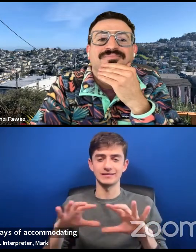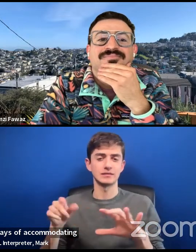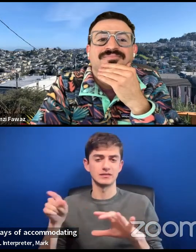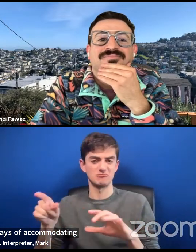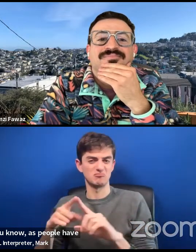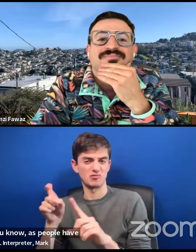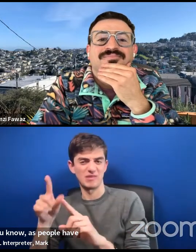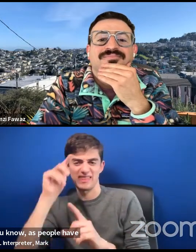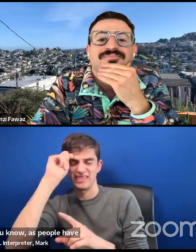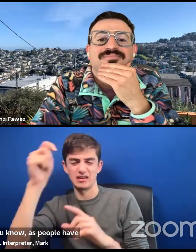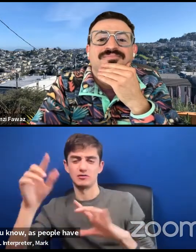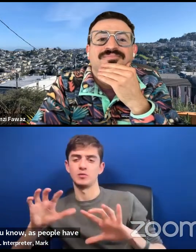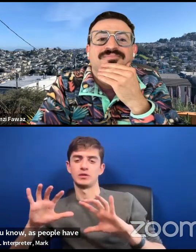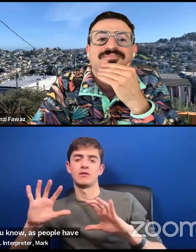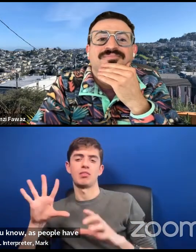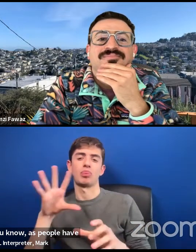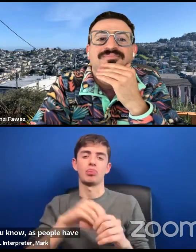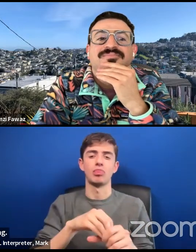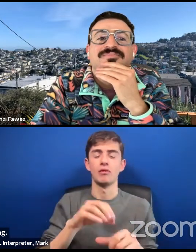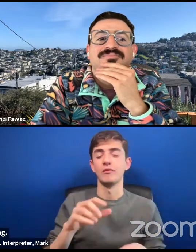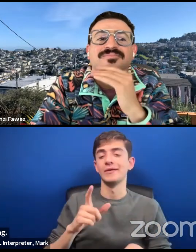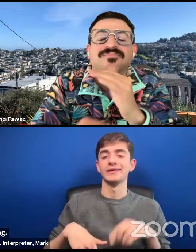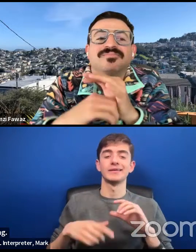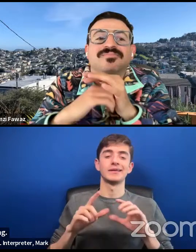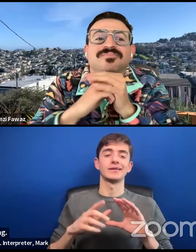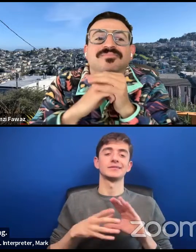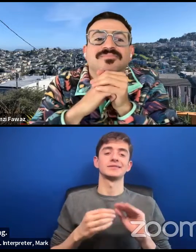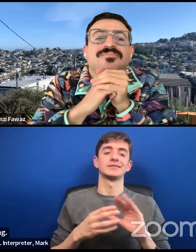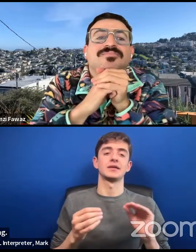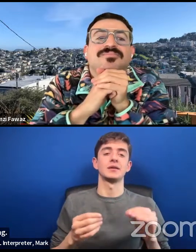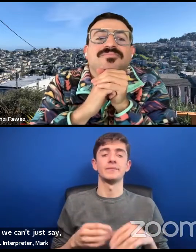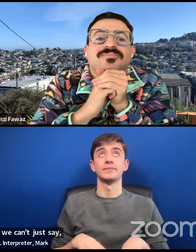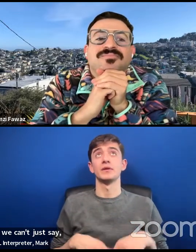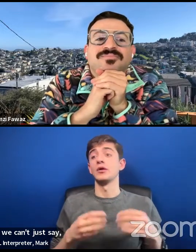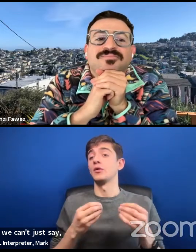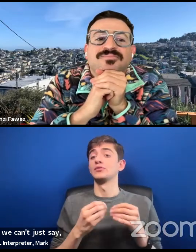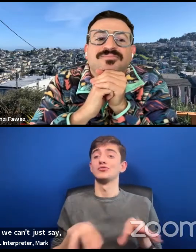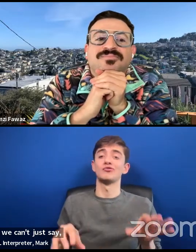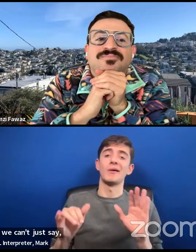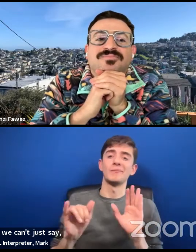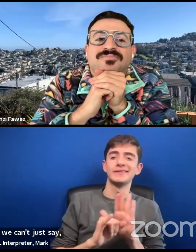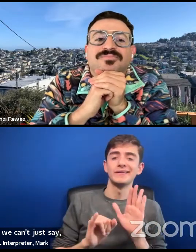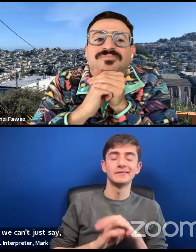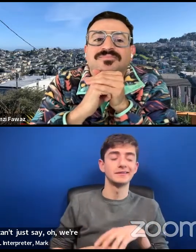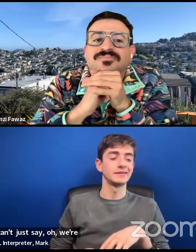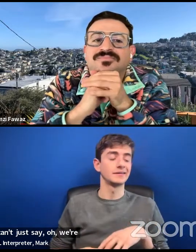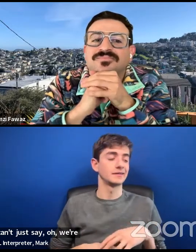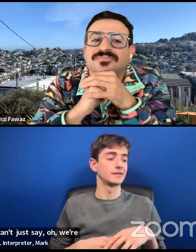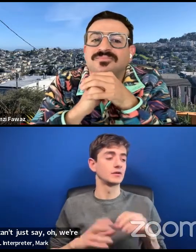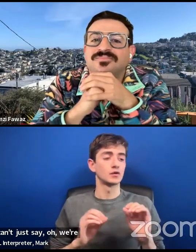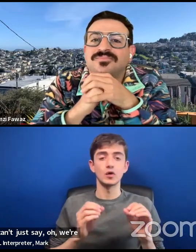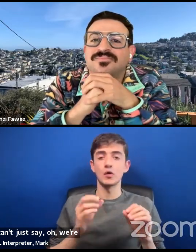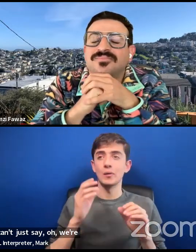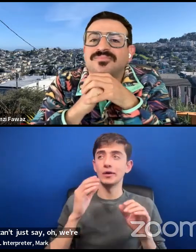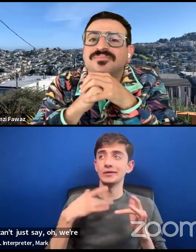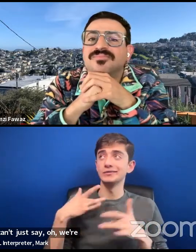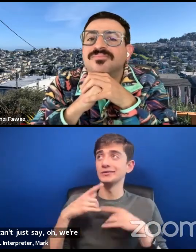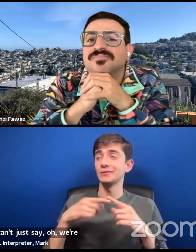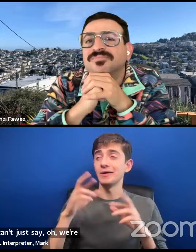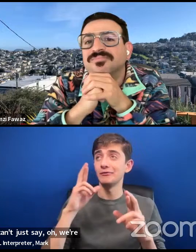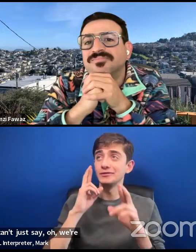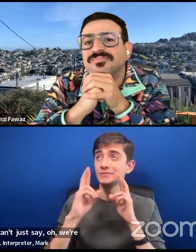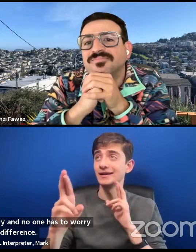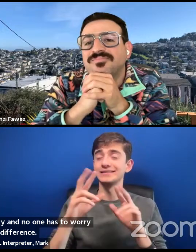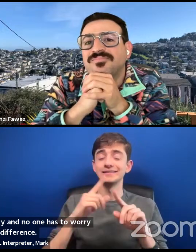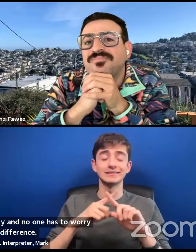just, uh, we can't, we can't just say, we're going to drop any mention of identity and no one has to worry about respecting difference. Um, but